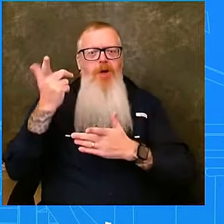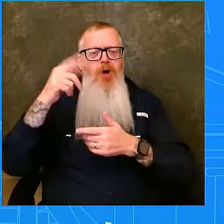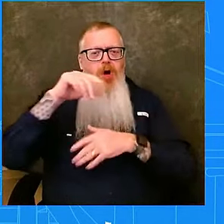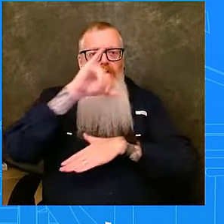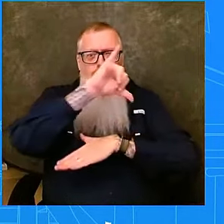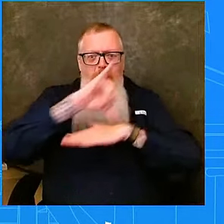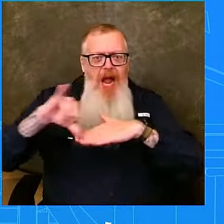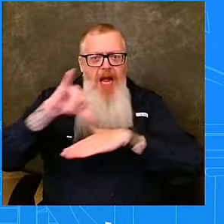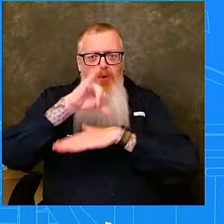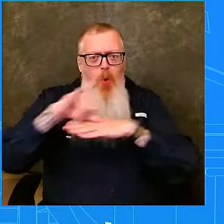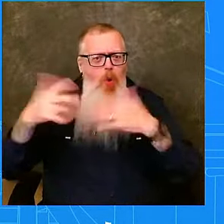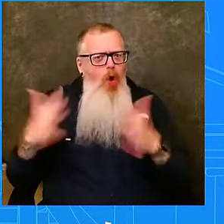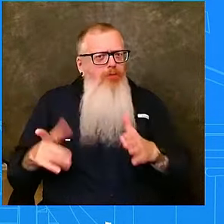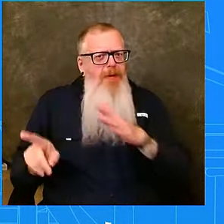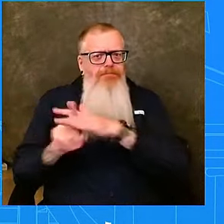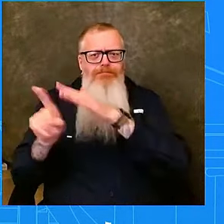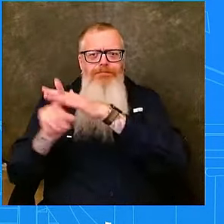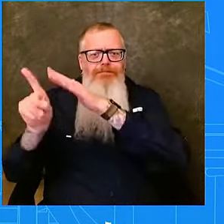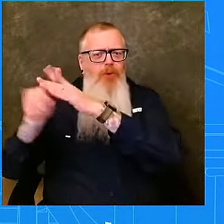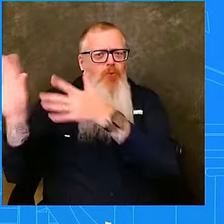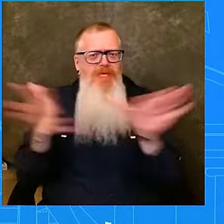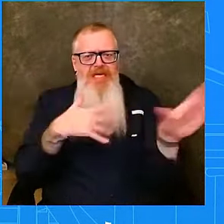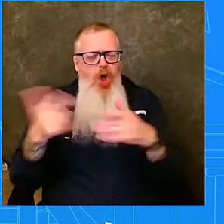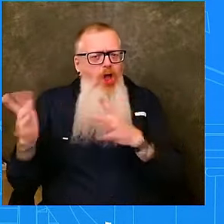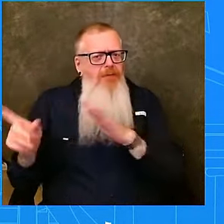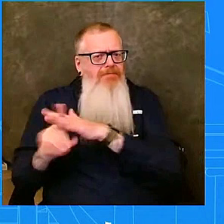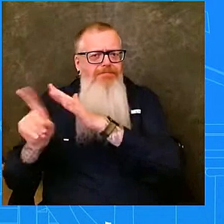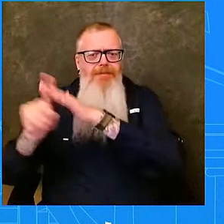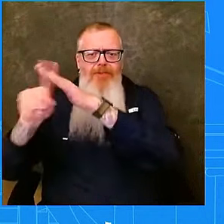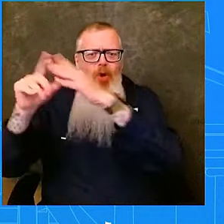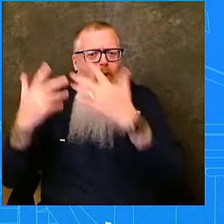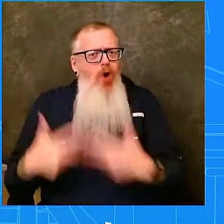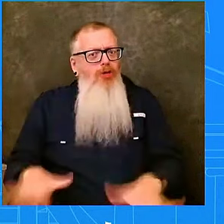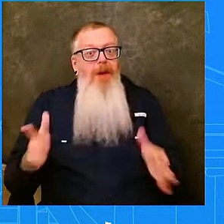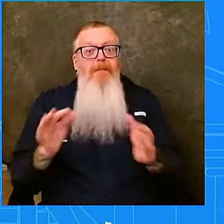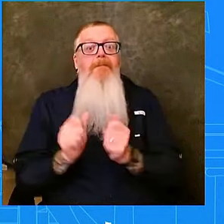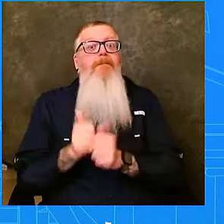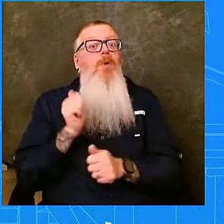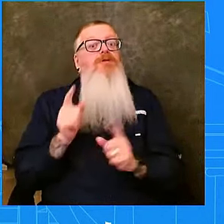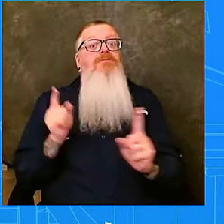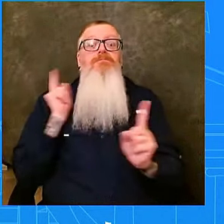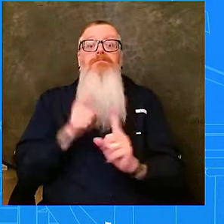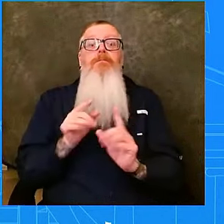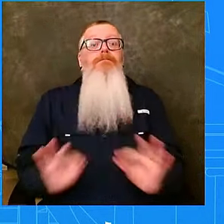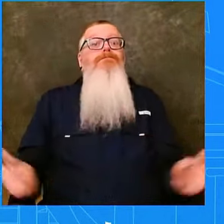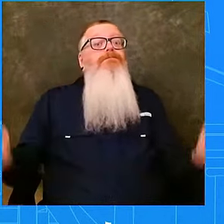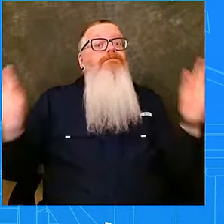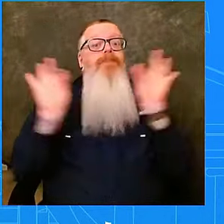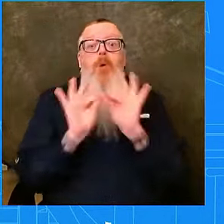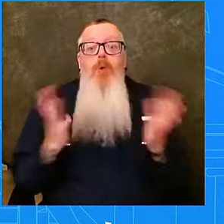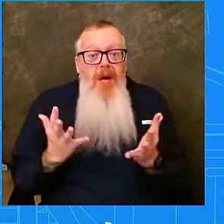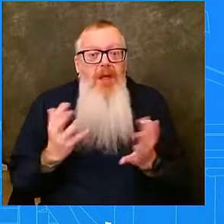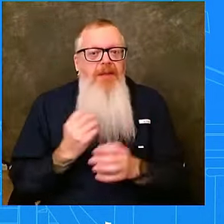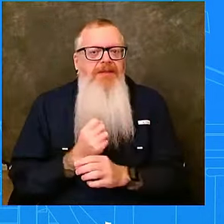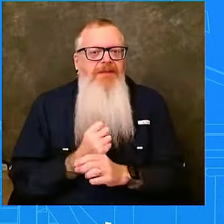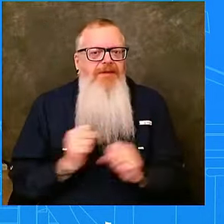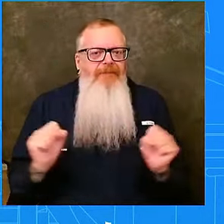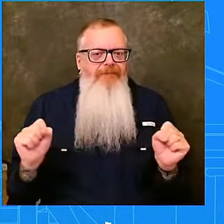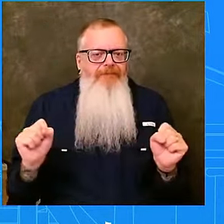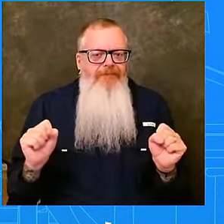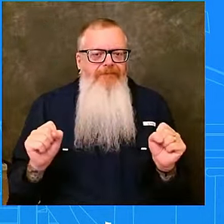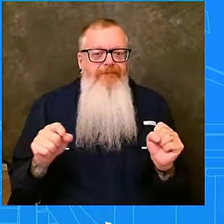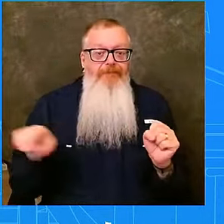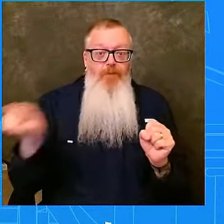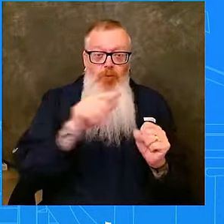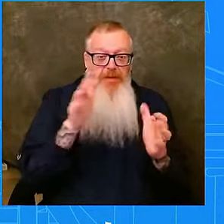The most important thing is your safety. And I need everyone listening to do everything you can to protect